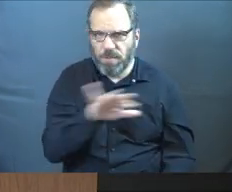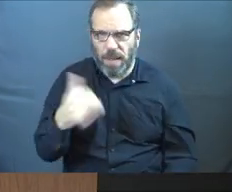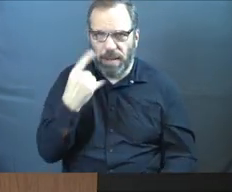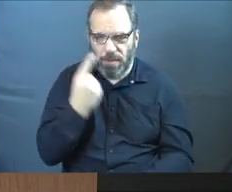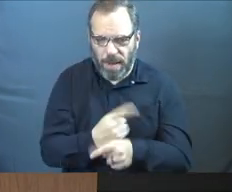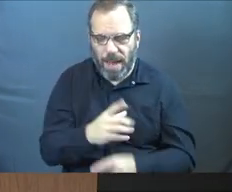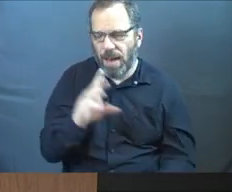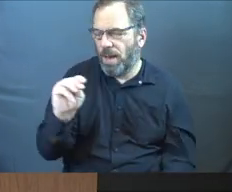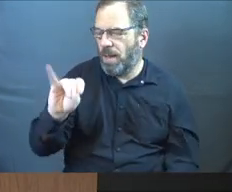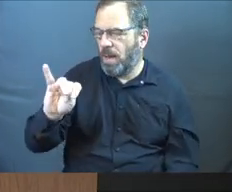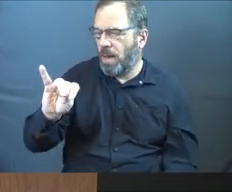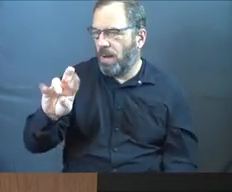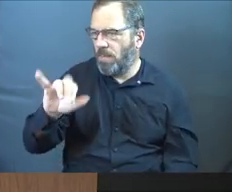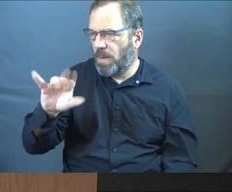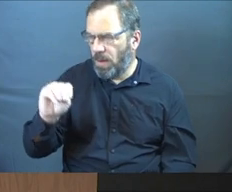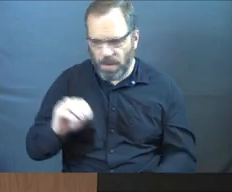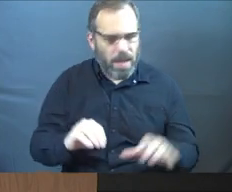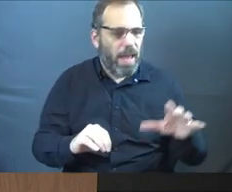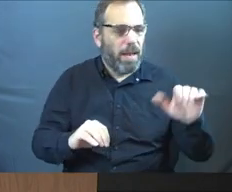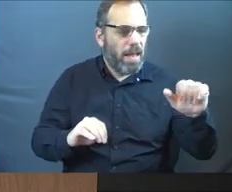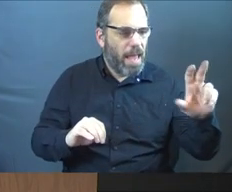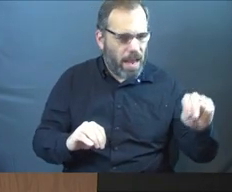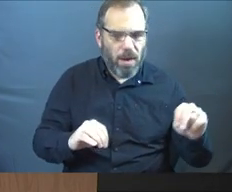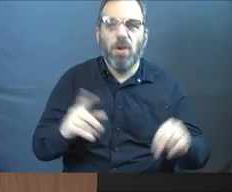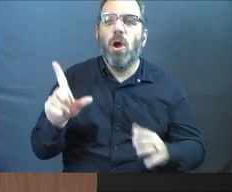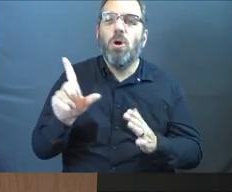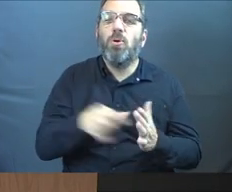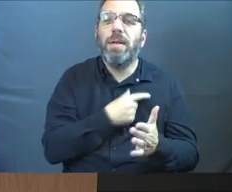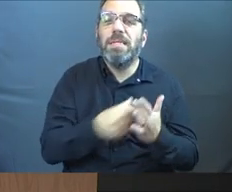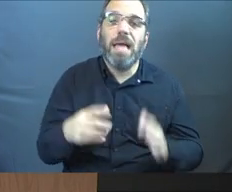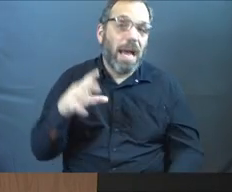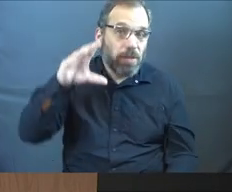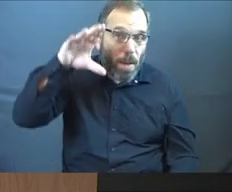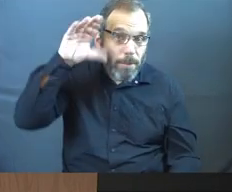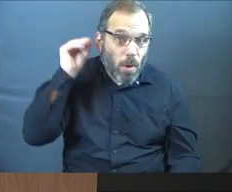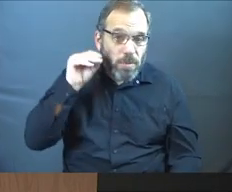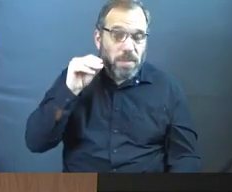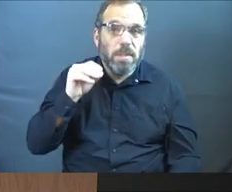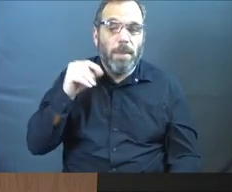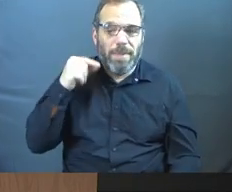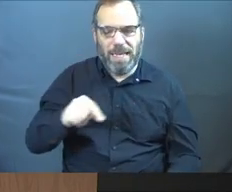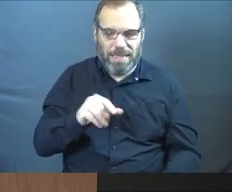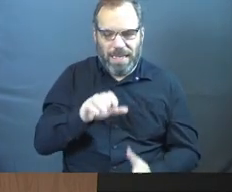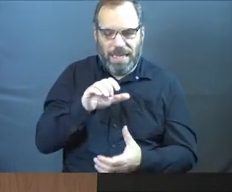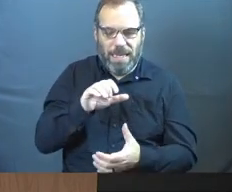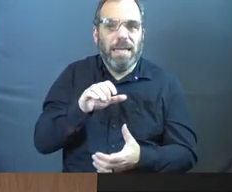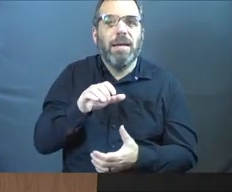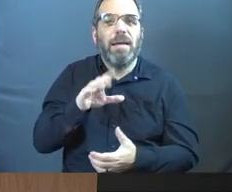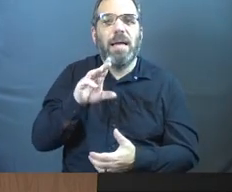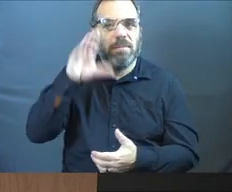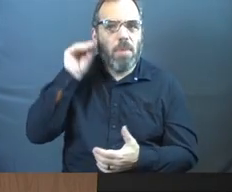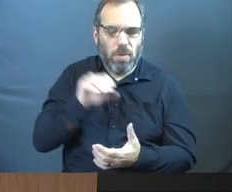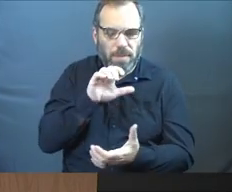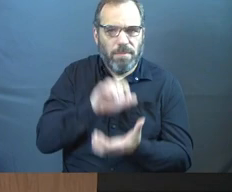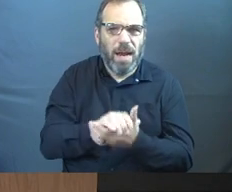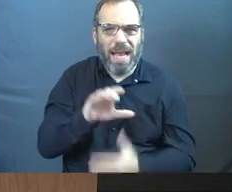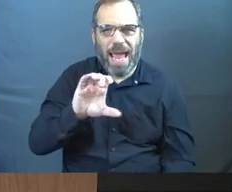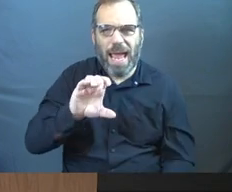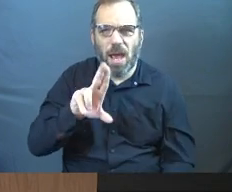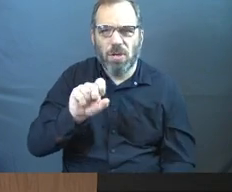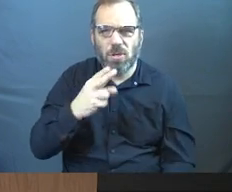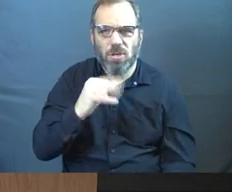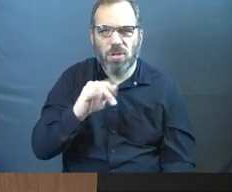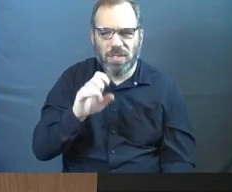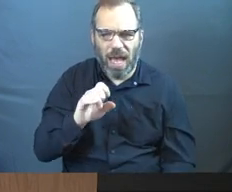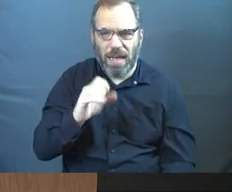Miriam and Aaron criticized Moses because he had married a Cushite woman. Pause there real quick. That